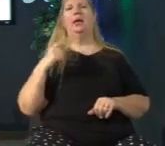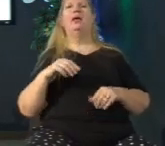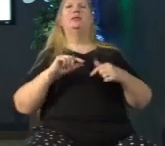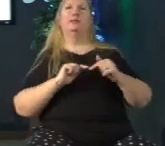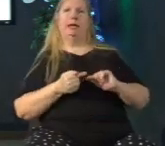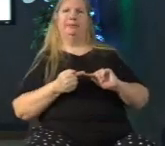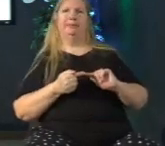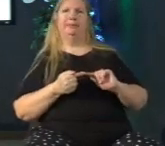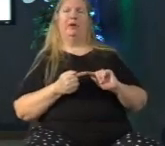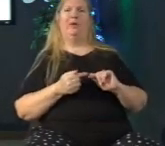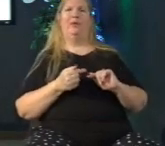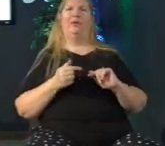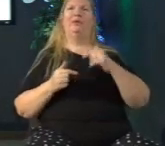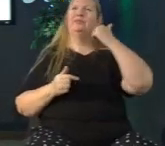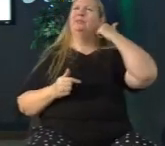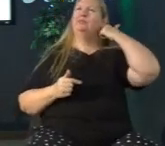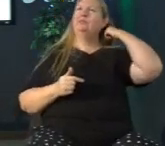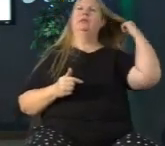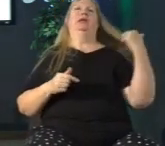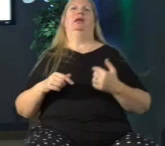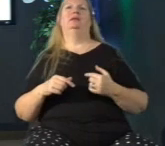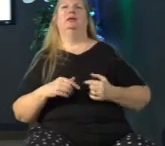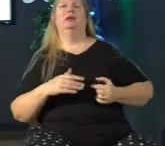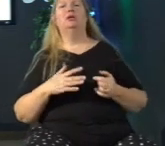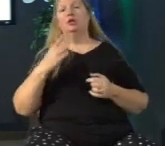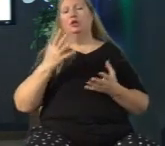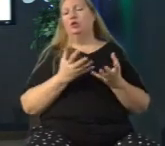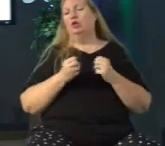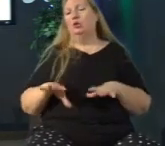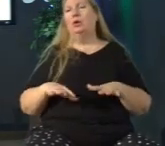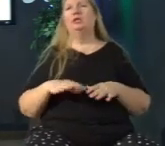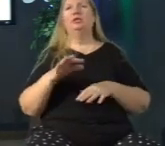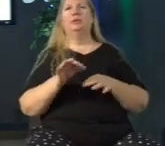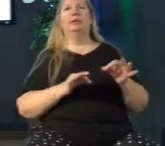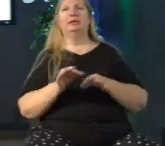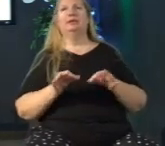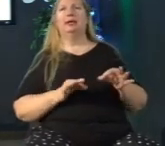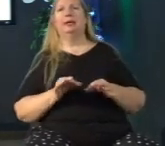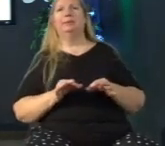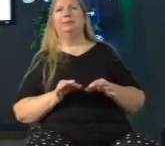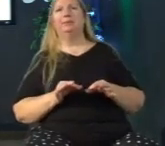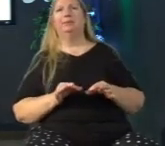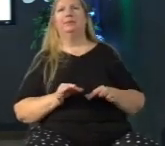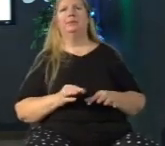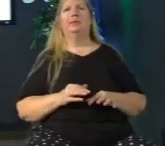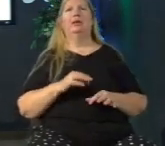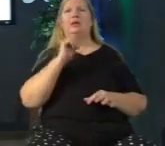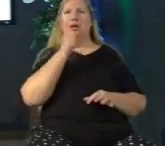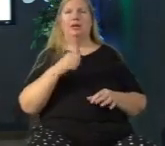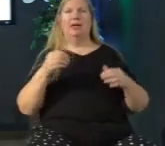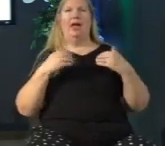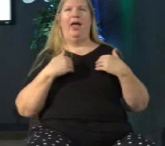they don't want to have to explain why they feel the way they do or they just don't have the energy to put on that